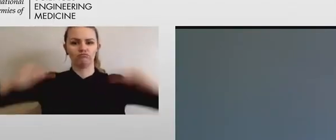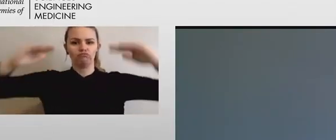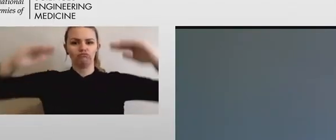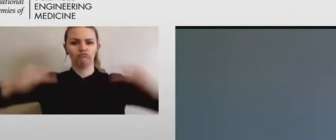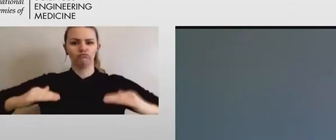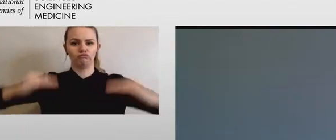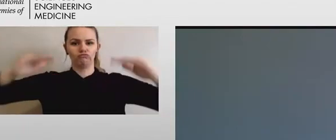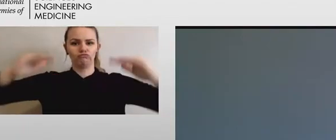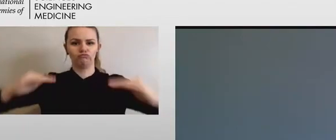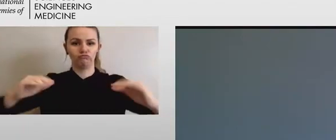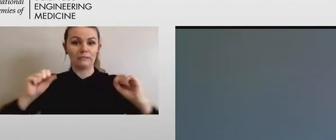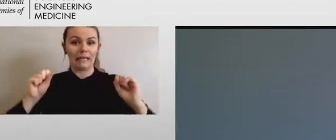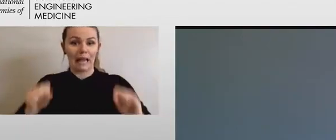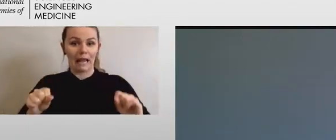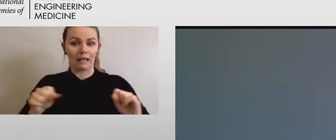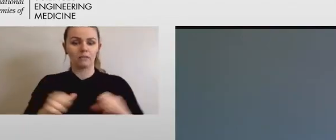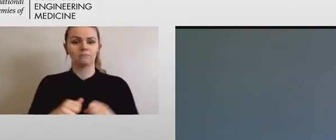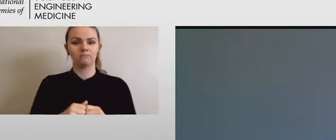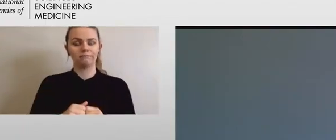And this